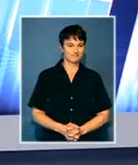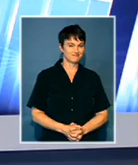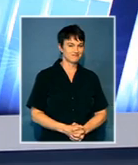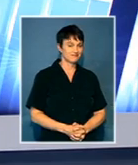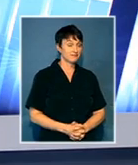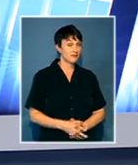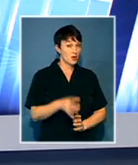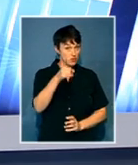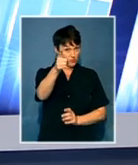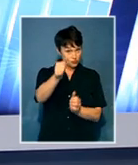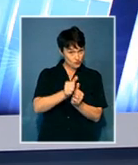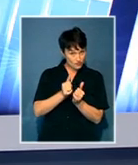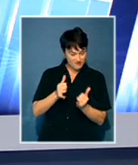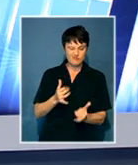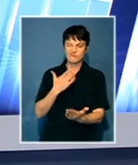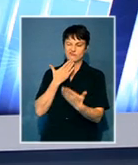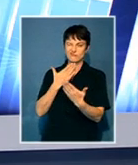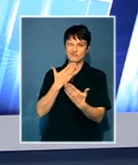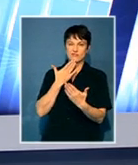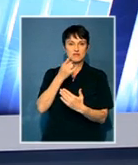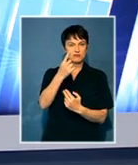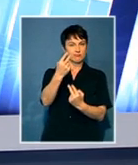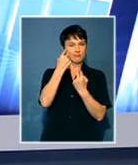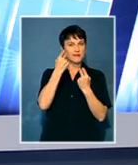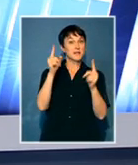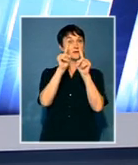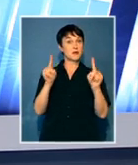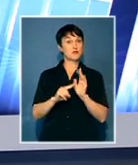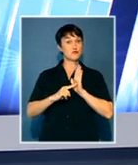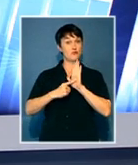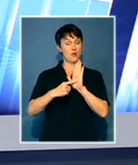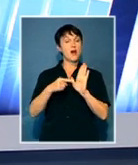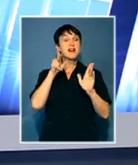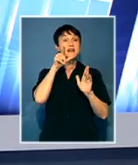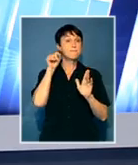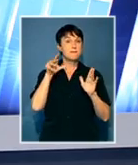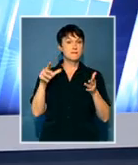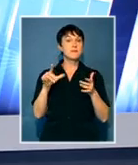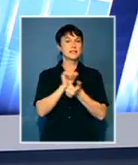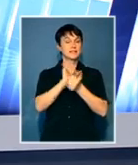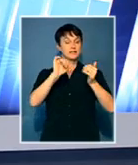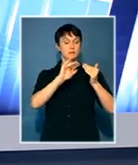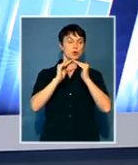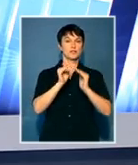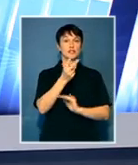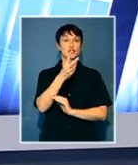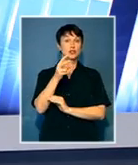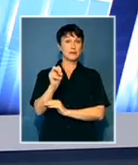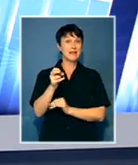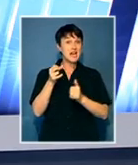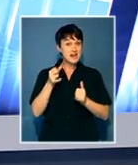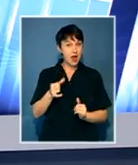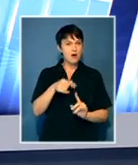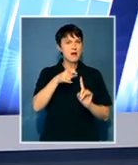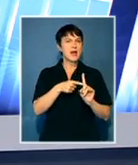If you've just joined us, thank you very much. You're watching our special pre-election show, which is called Democracy 20. And we're now welcome to studio,